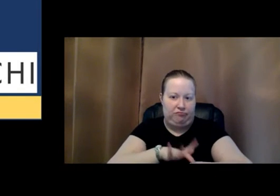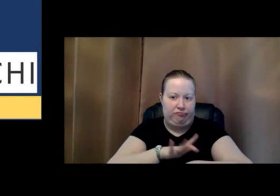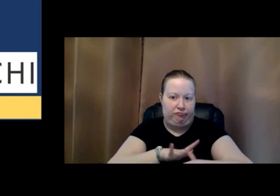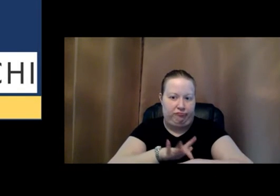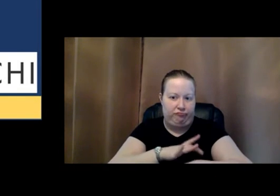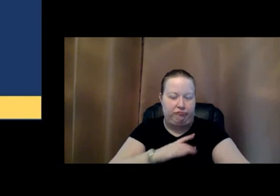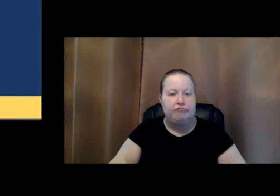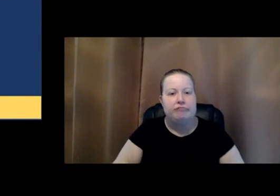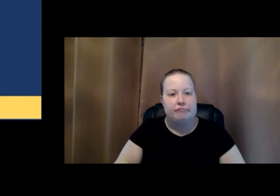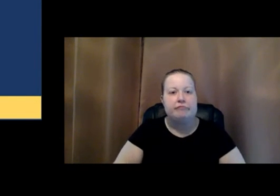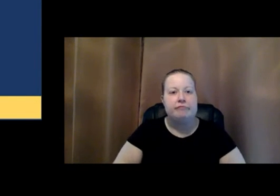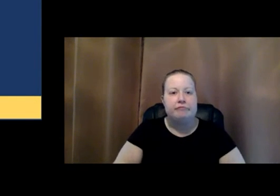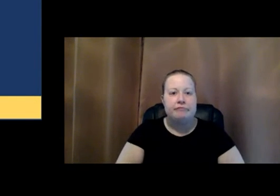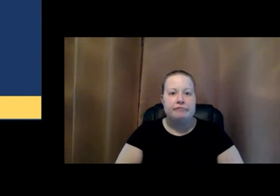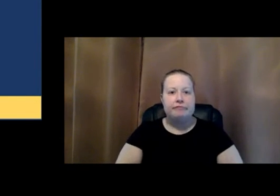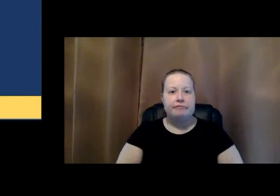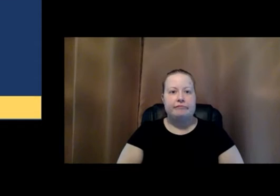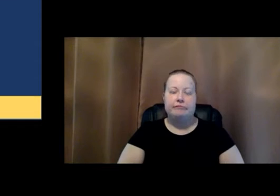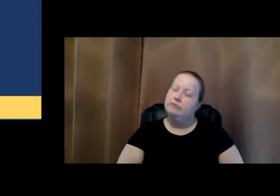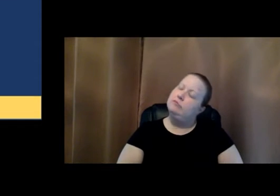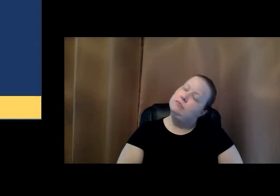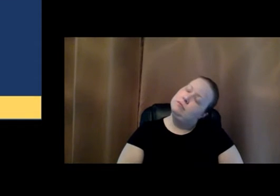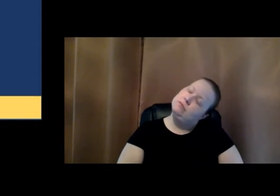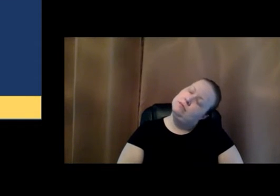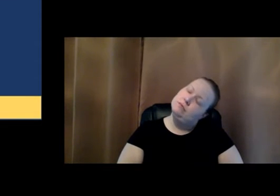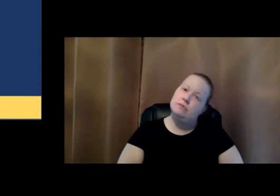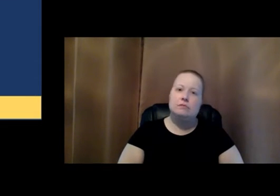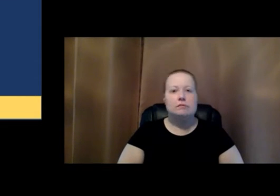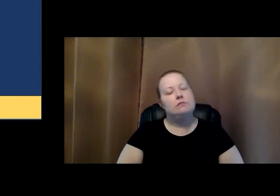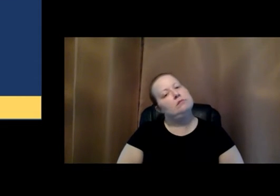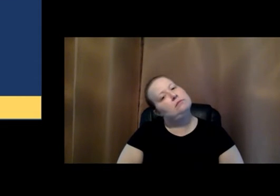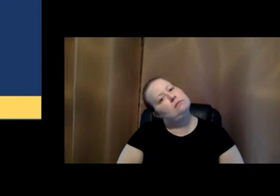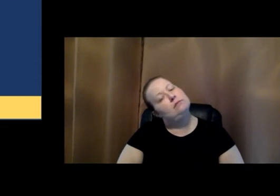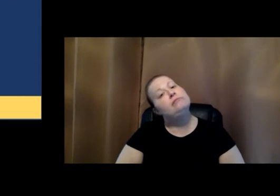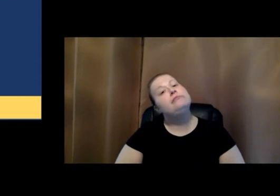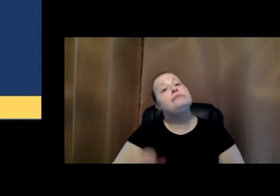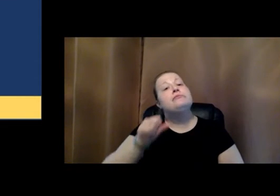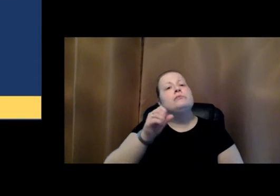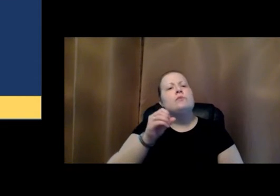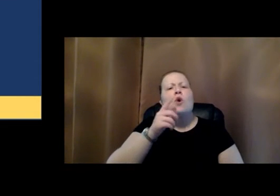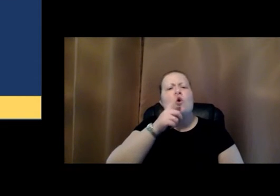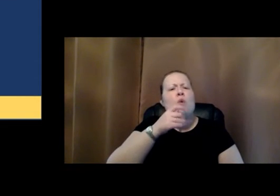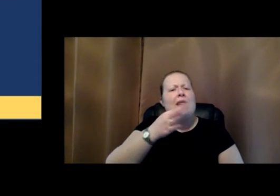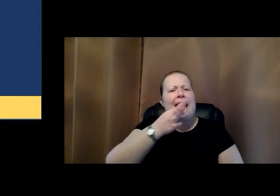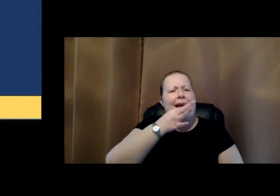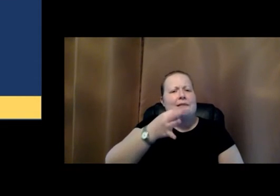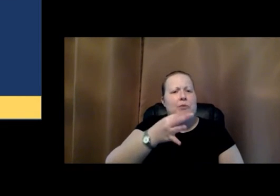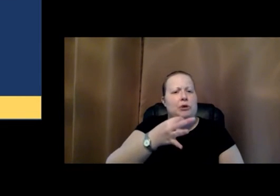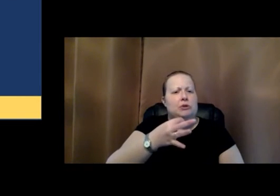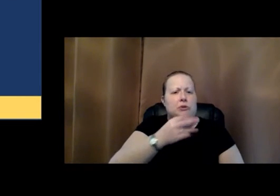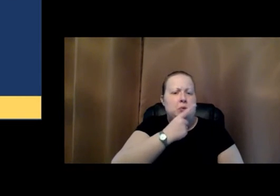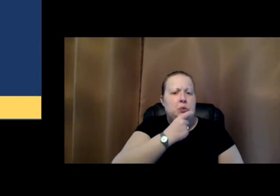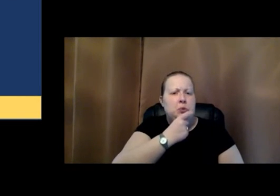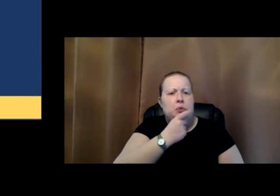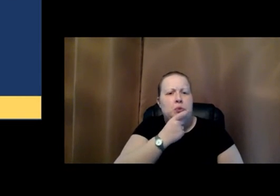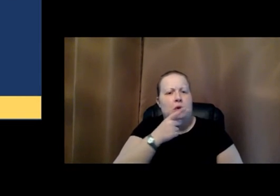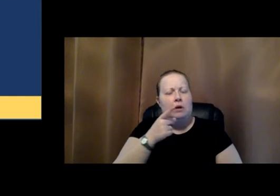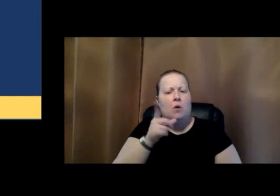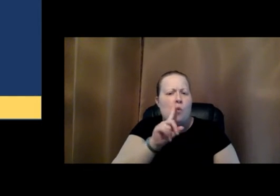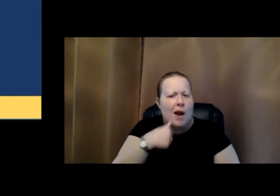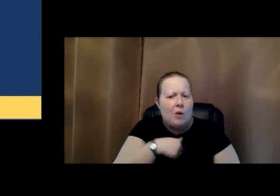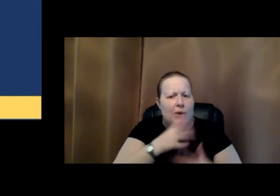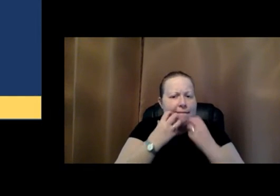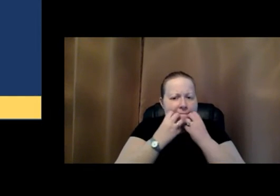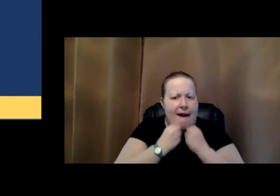Next slide, please. So in this in this situation, who are the experts? Where where are we valuing expertise